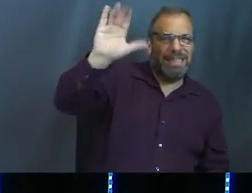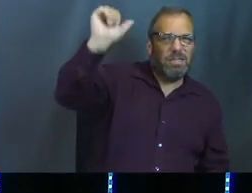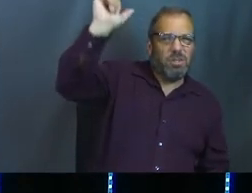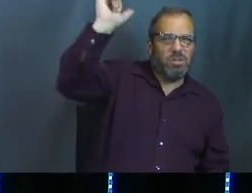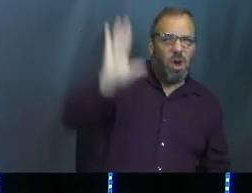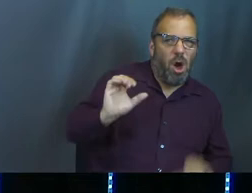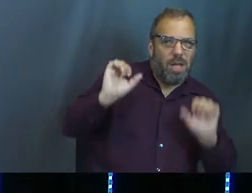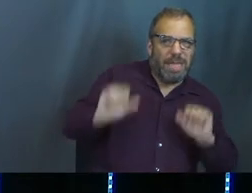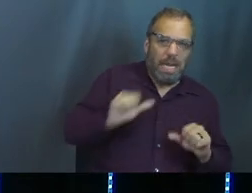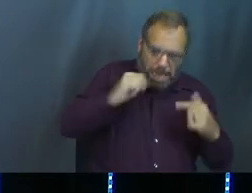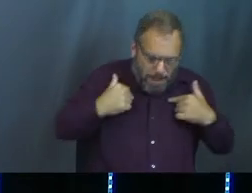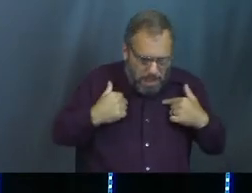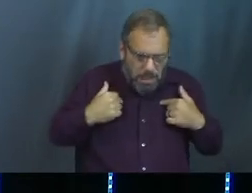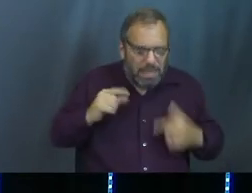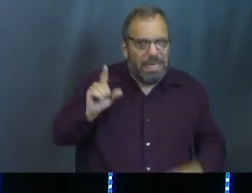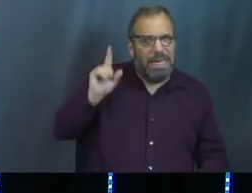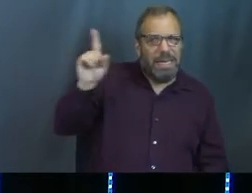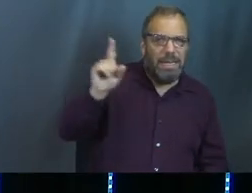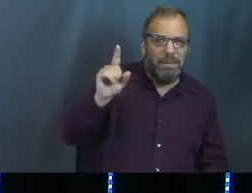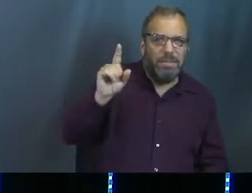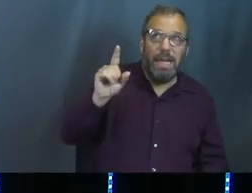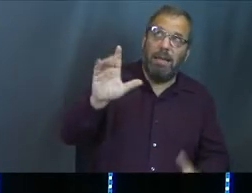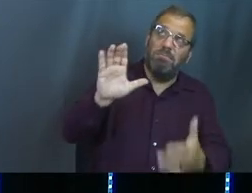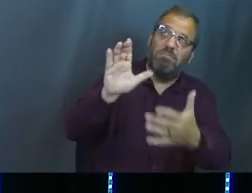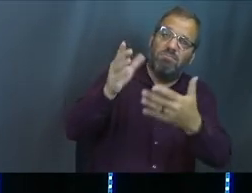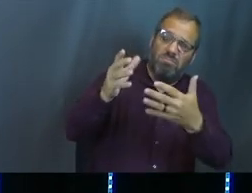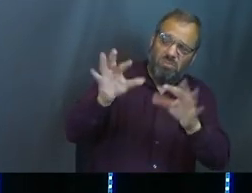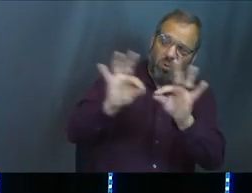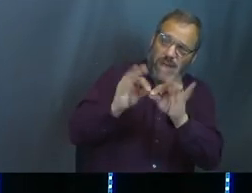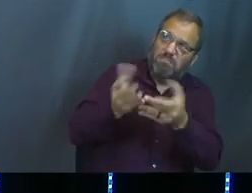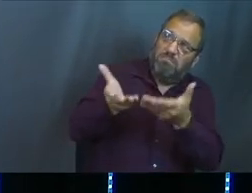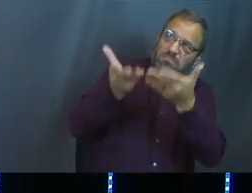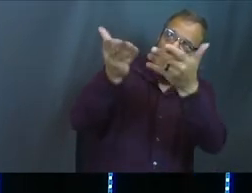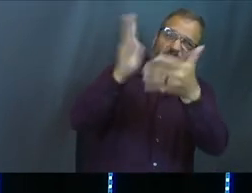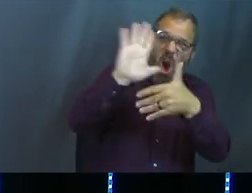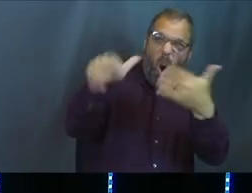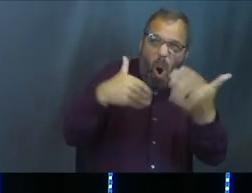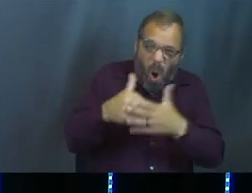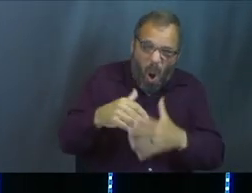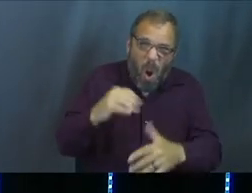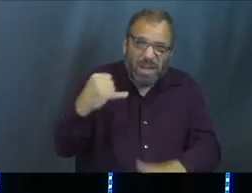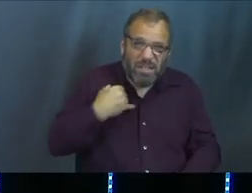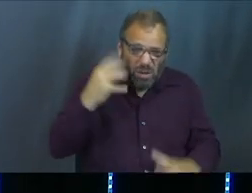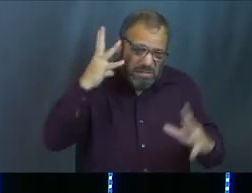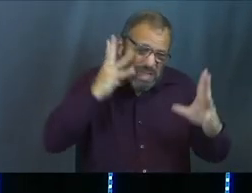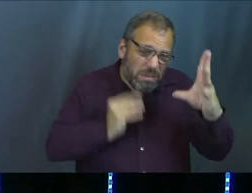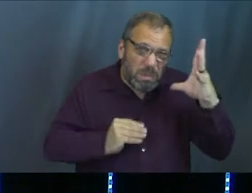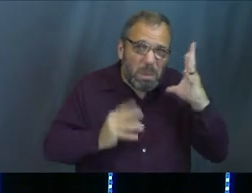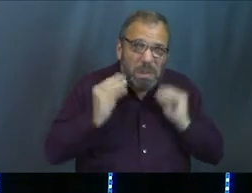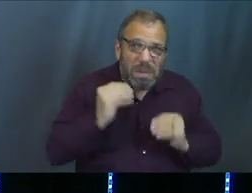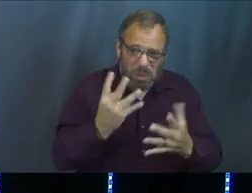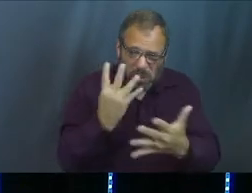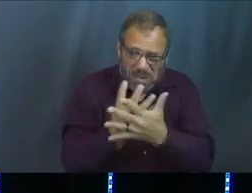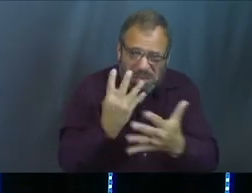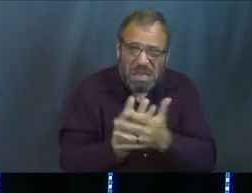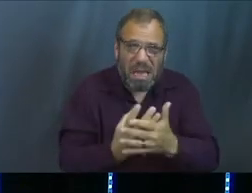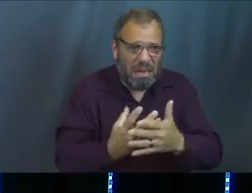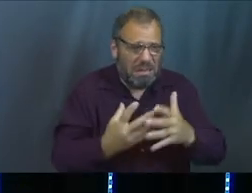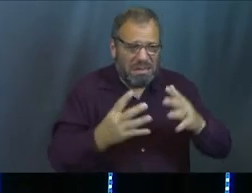can do these things. And he gives God credit in the midst of all that he is going through. How?